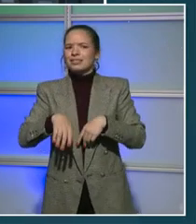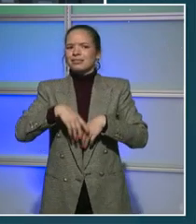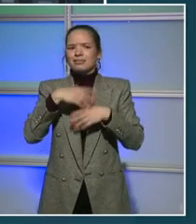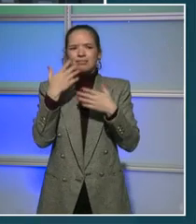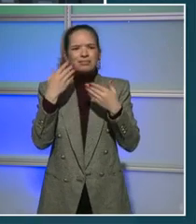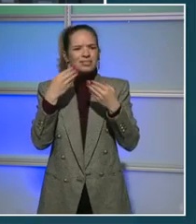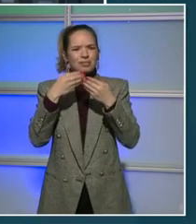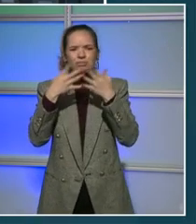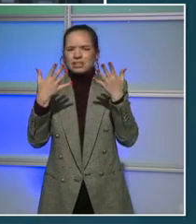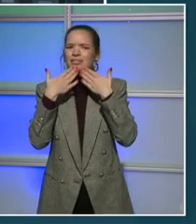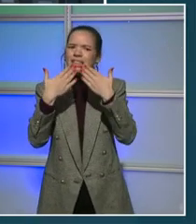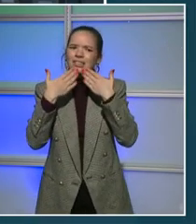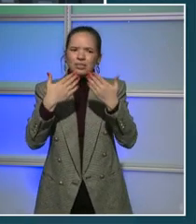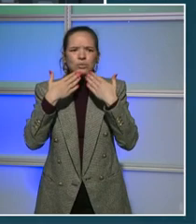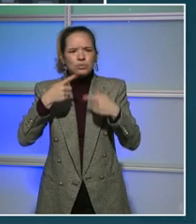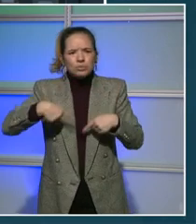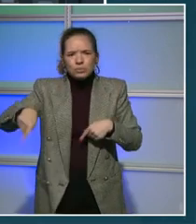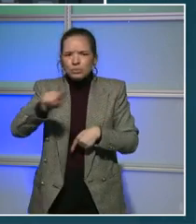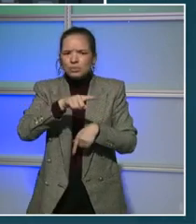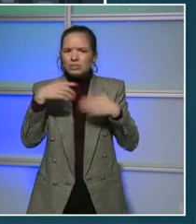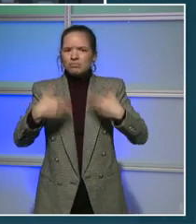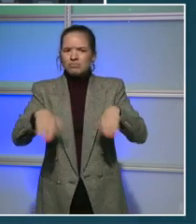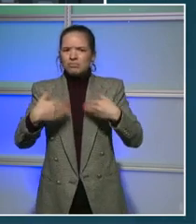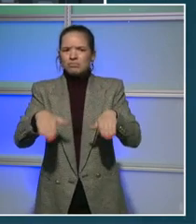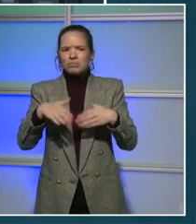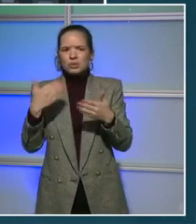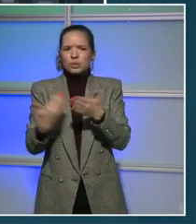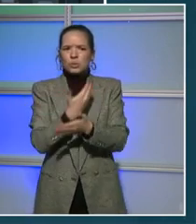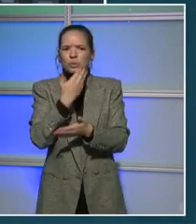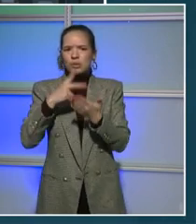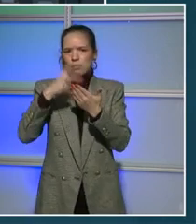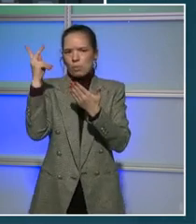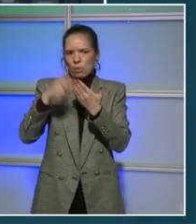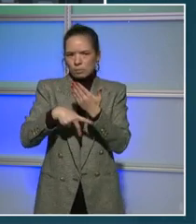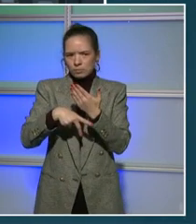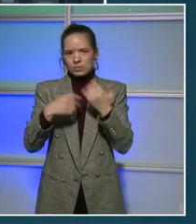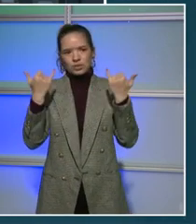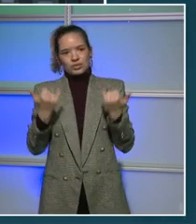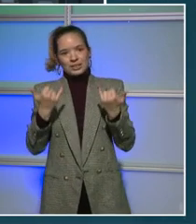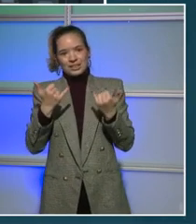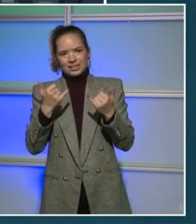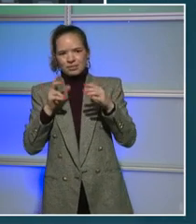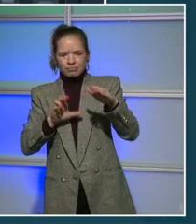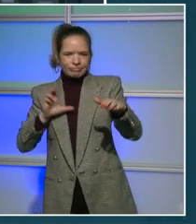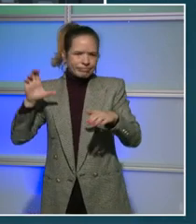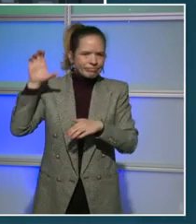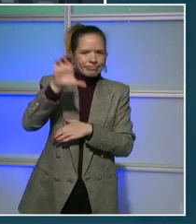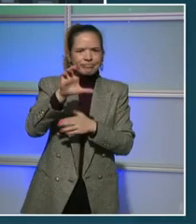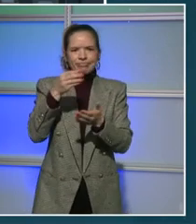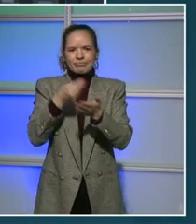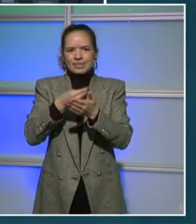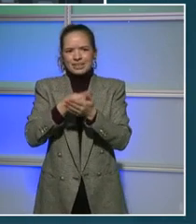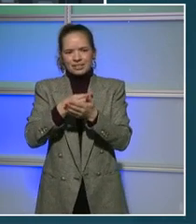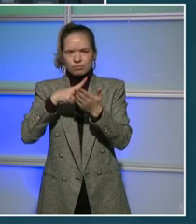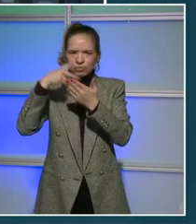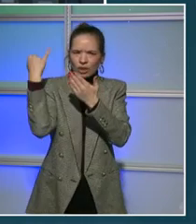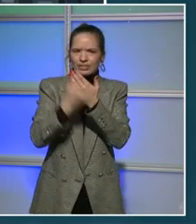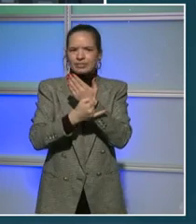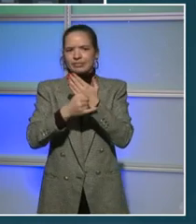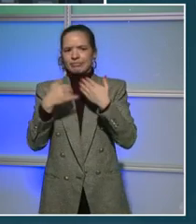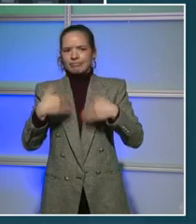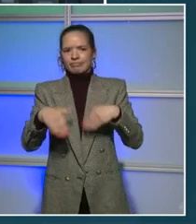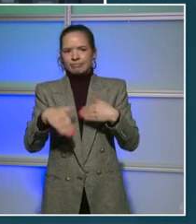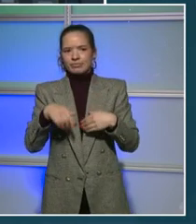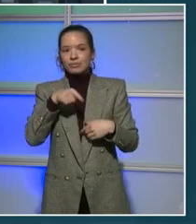So, as you consider these pitches and spend your dollars, remember that we are investing in our teachers and trainers and